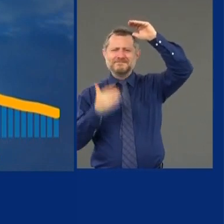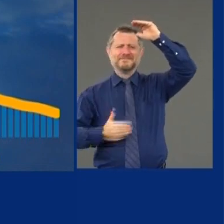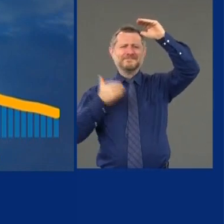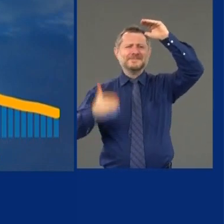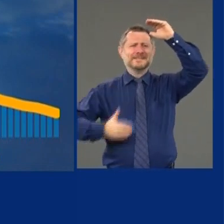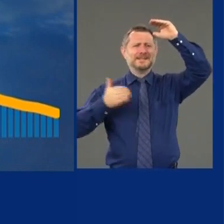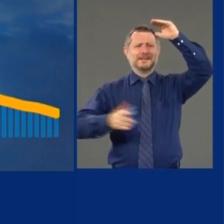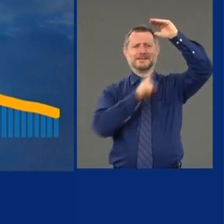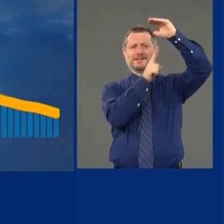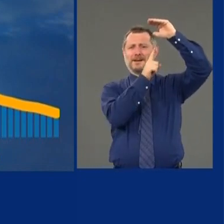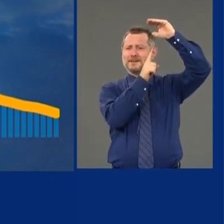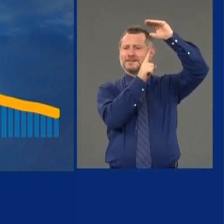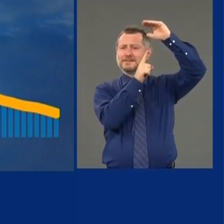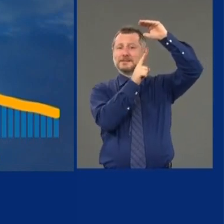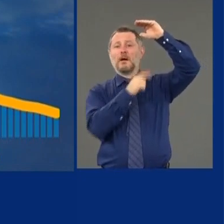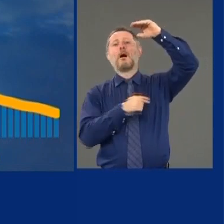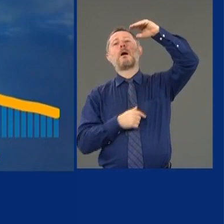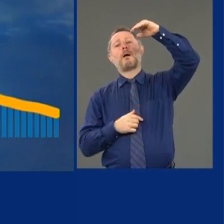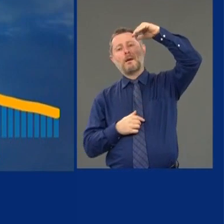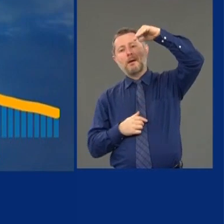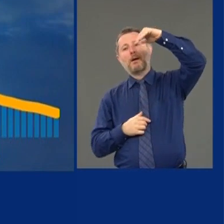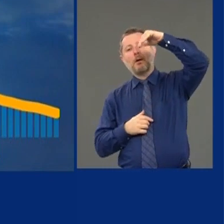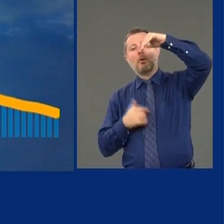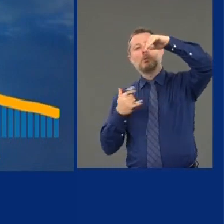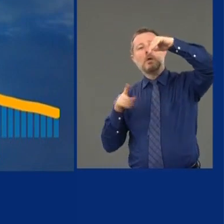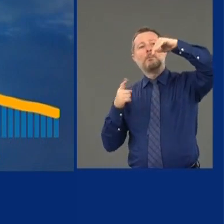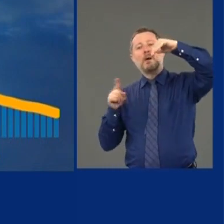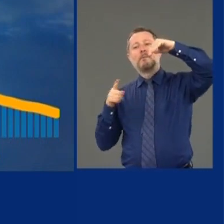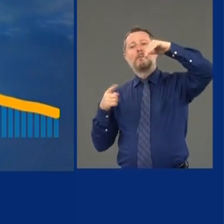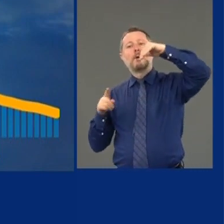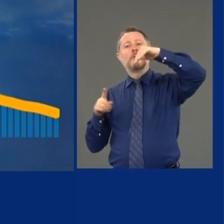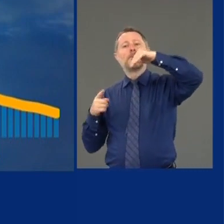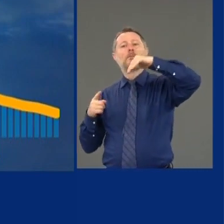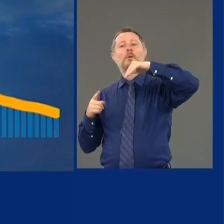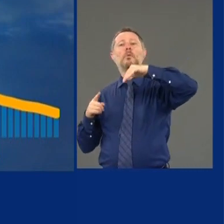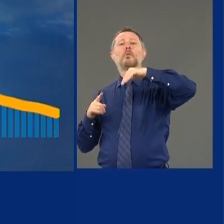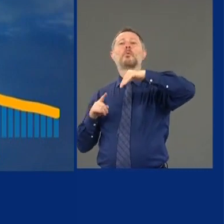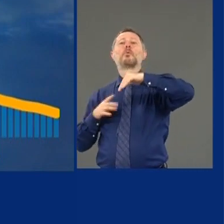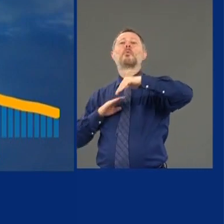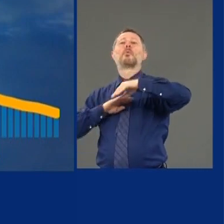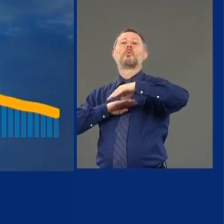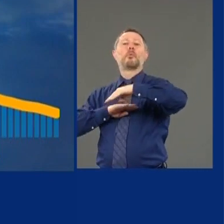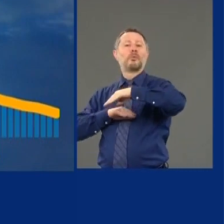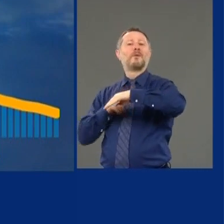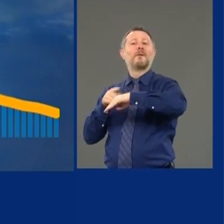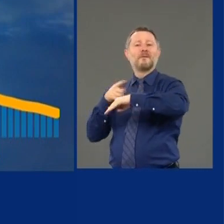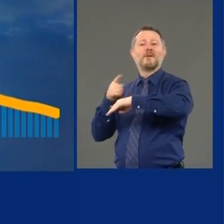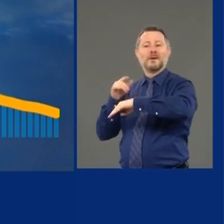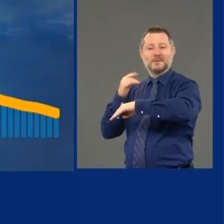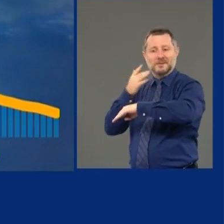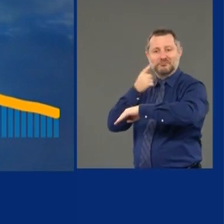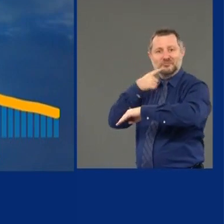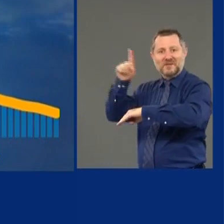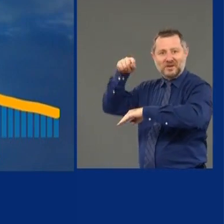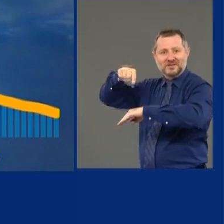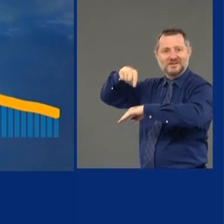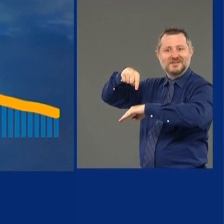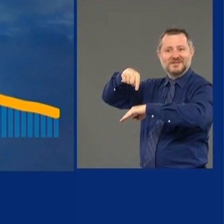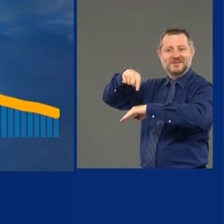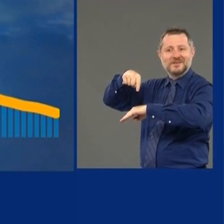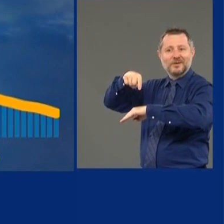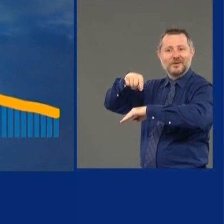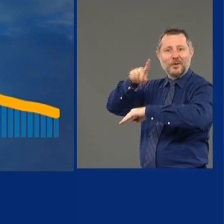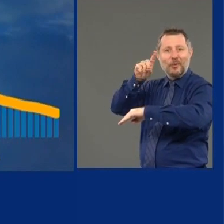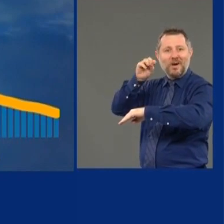We had to then get over the crest, and we had to come down the other side. And that's what we did for the past 106